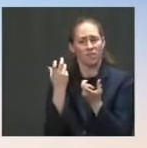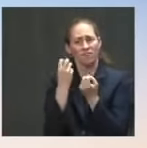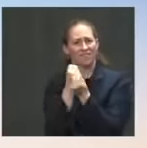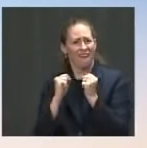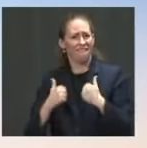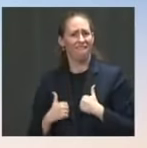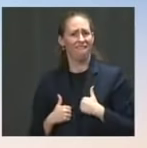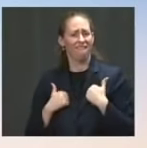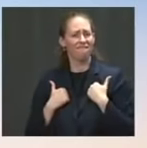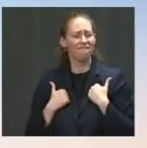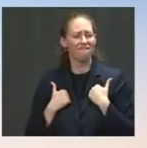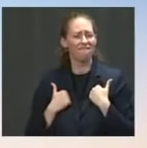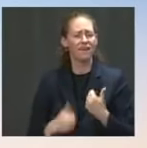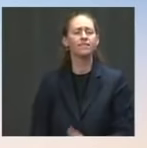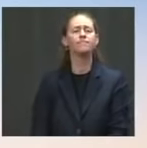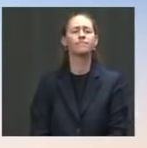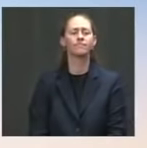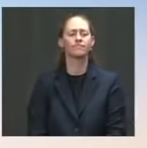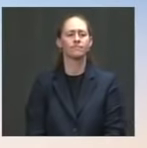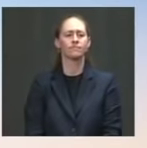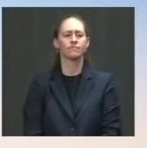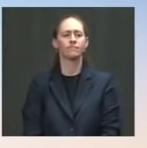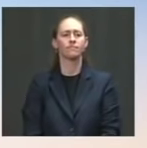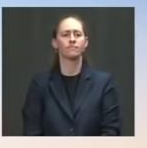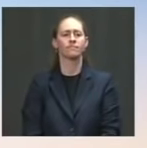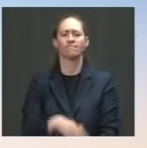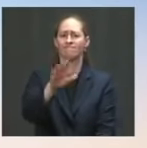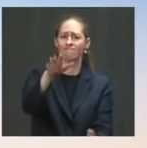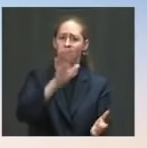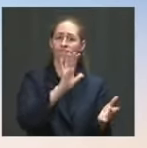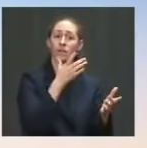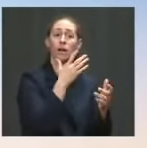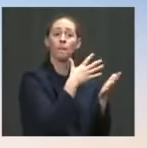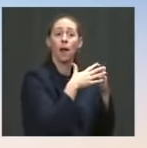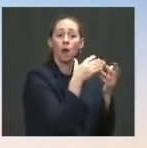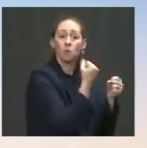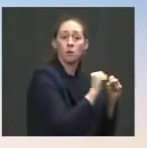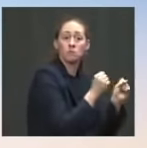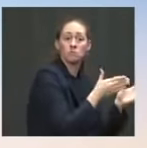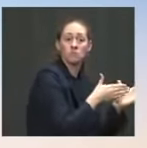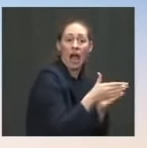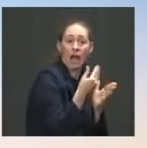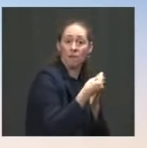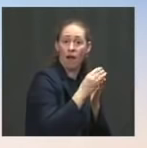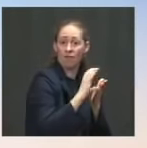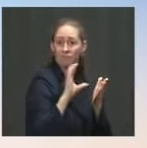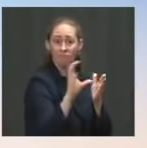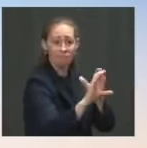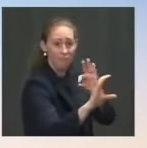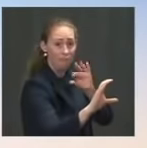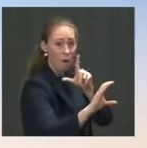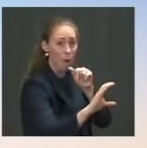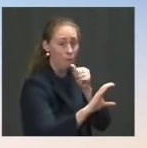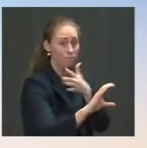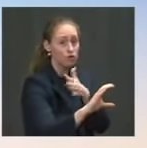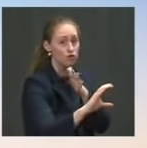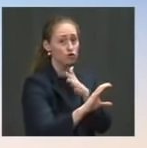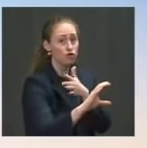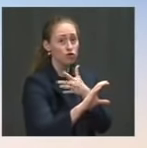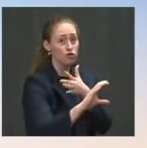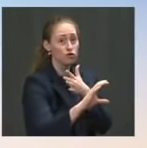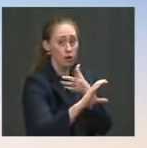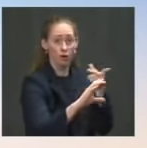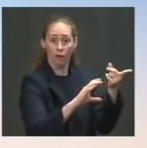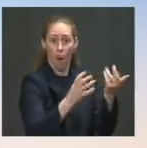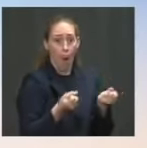and knowable is that the American Rescue Plan funds that were distributed to Florida to provide assistance to schools have not yet been distributed